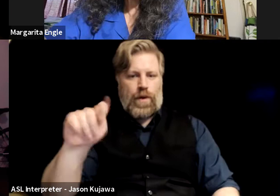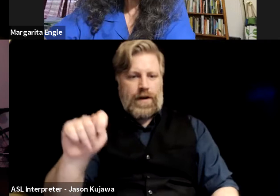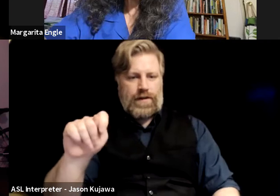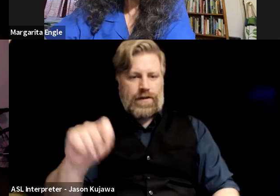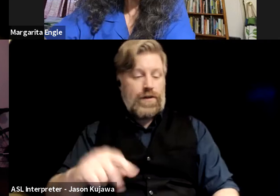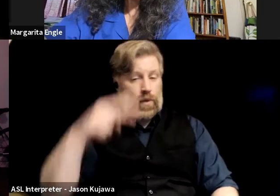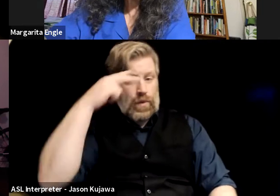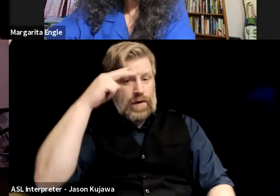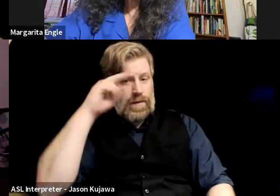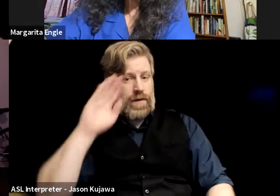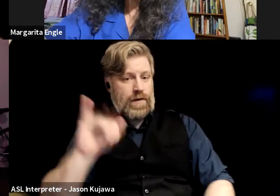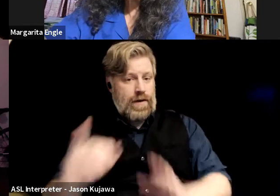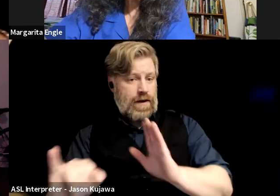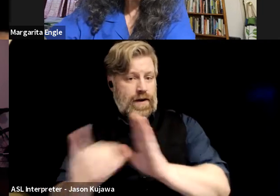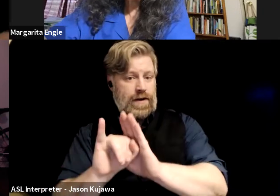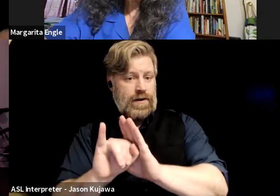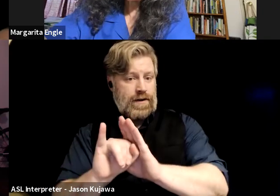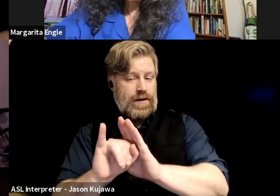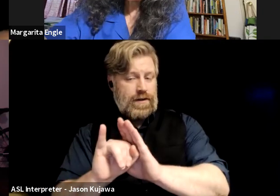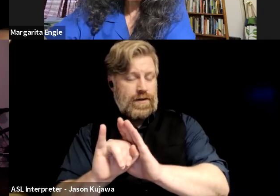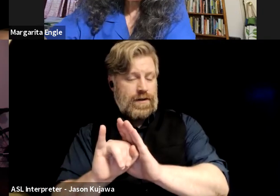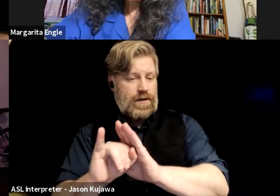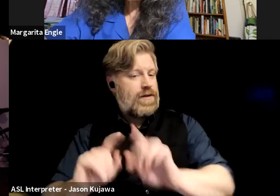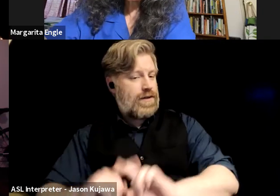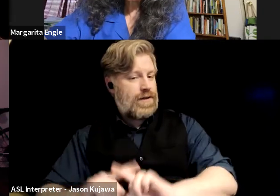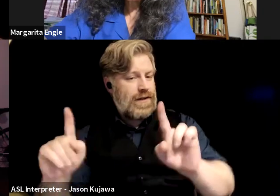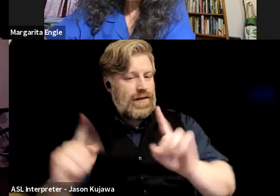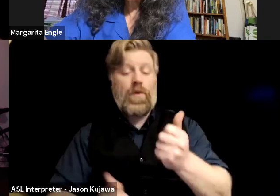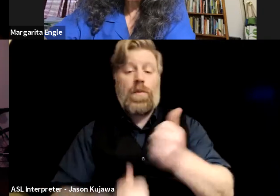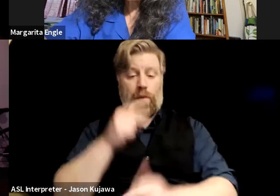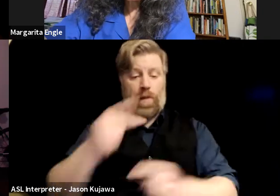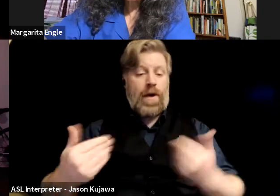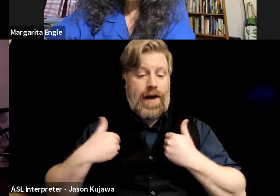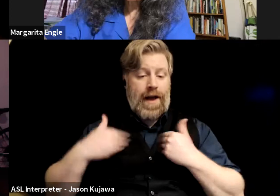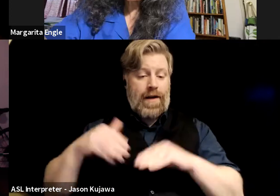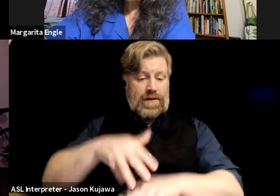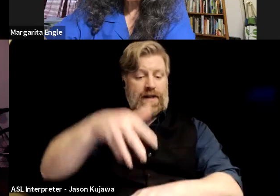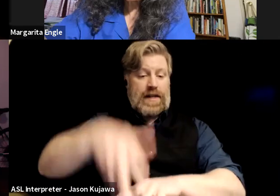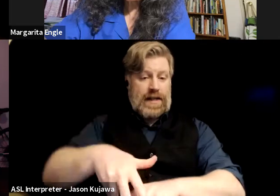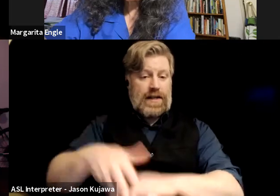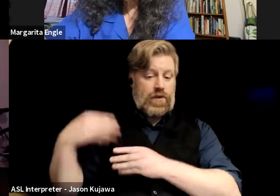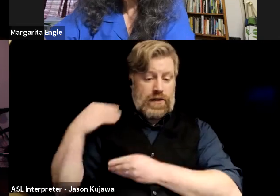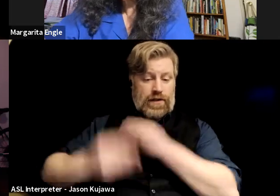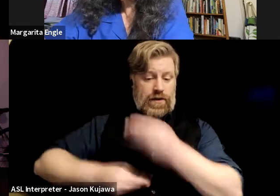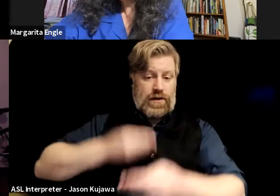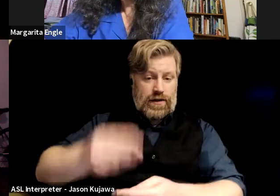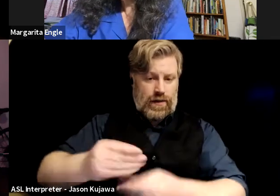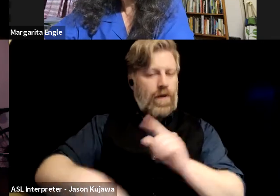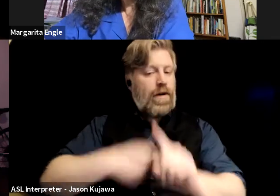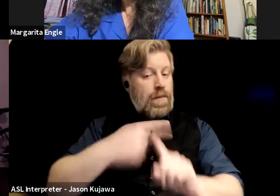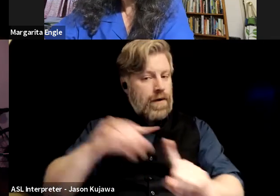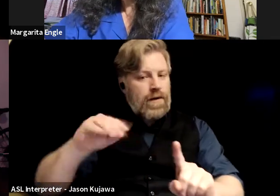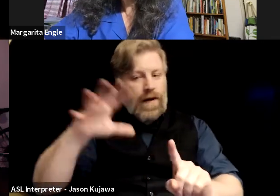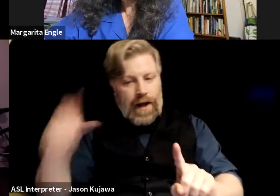Mexico is not, I mean, although most people do have indigenous heritage, there are also people with, obviously with African heritage and with, um,